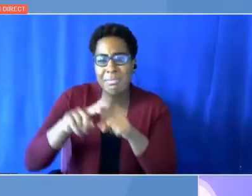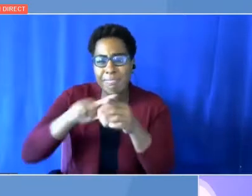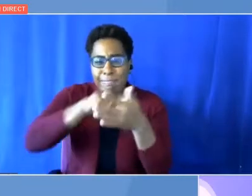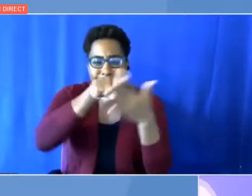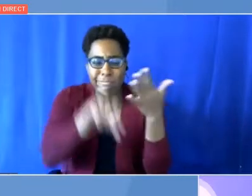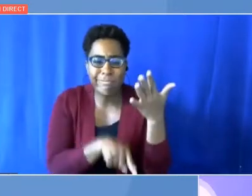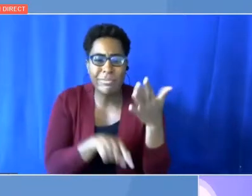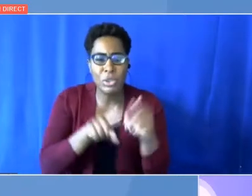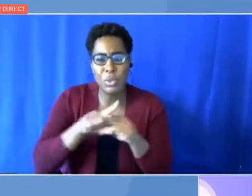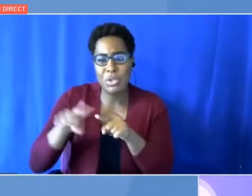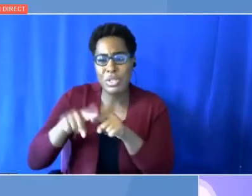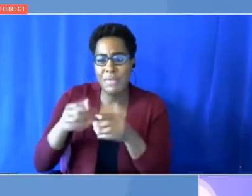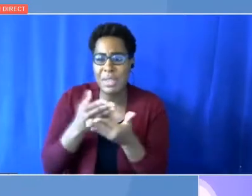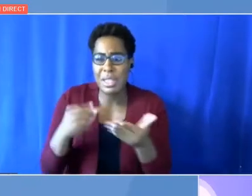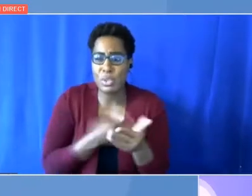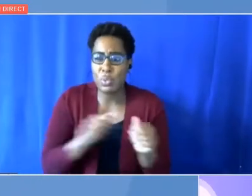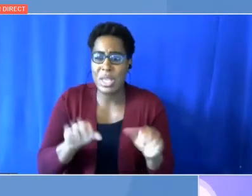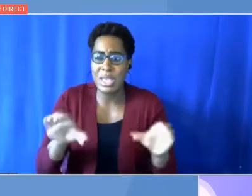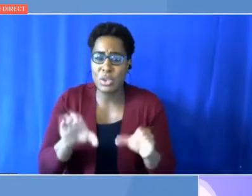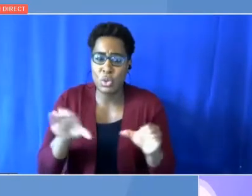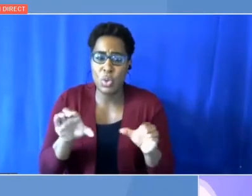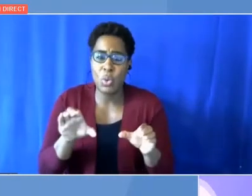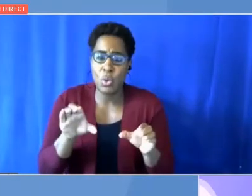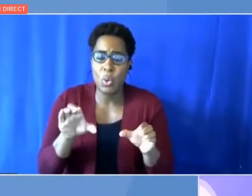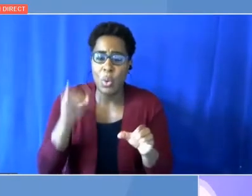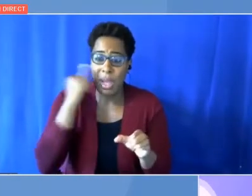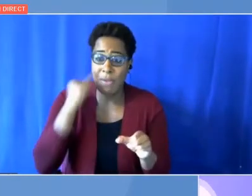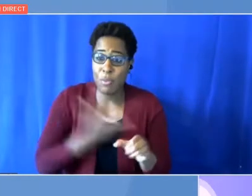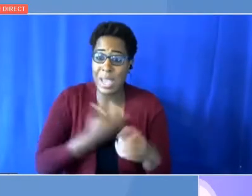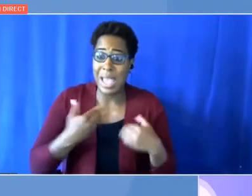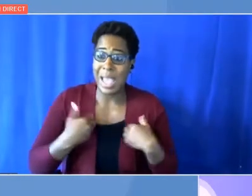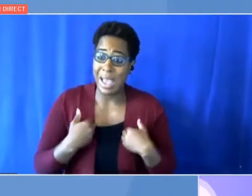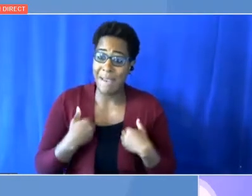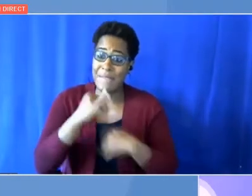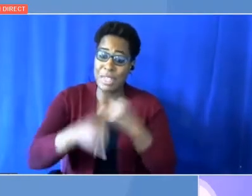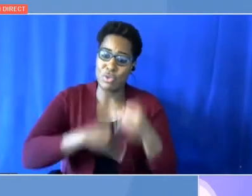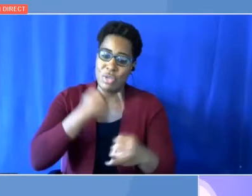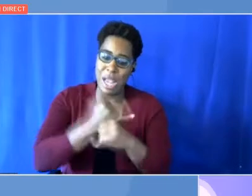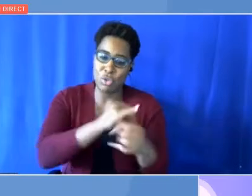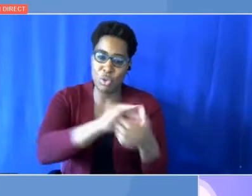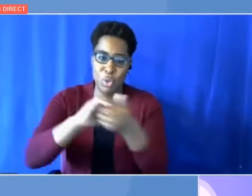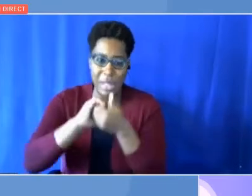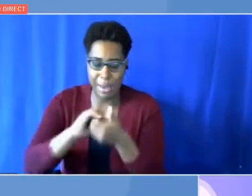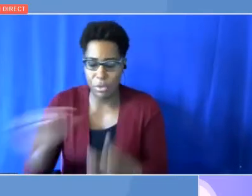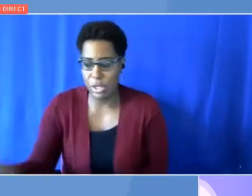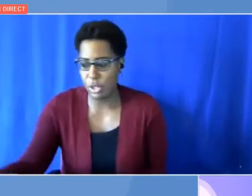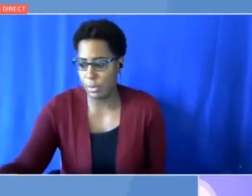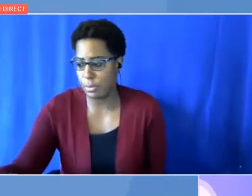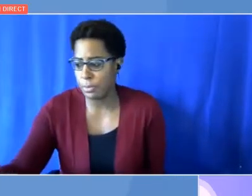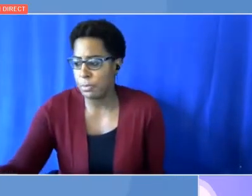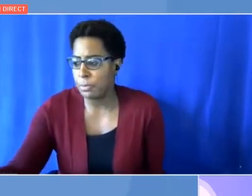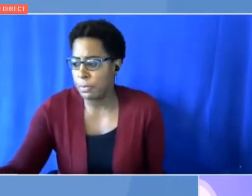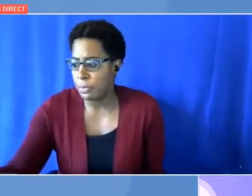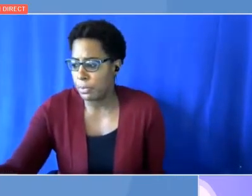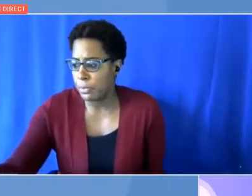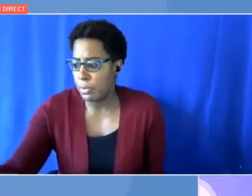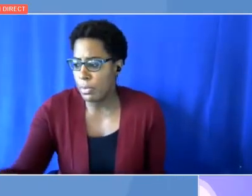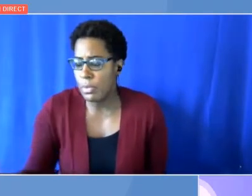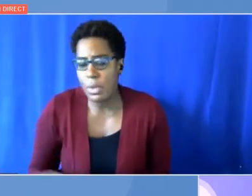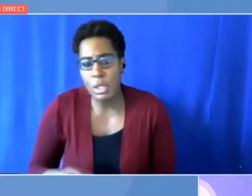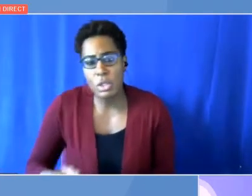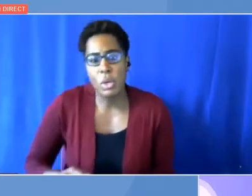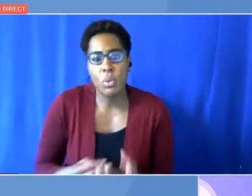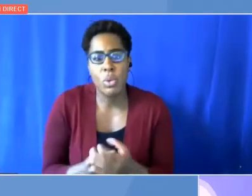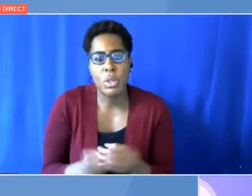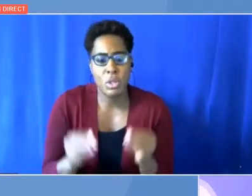international collaboration on. Same thing to say is we are seeing, despite the crisis, growing momentum from the private sector in